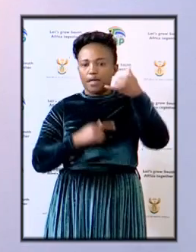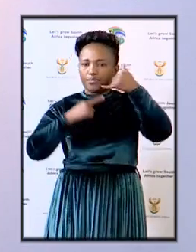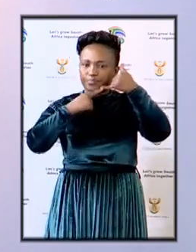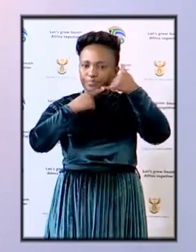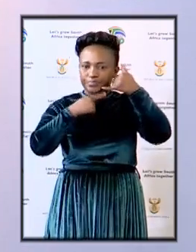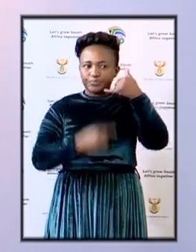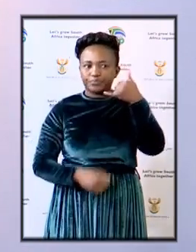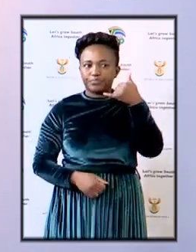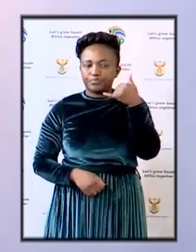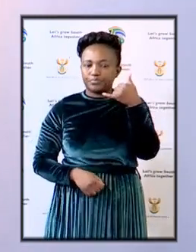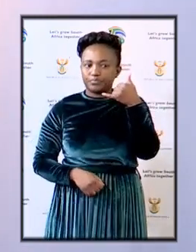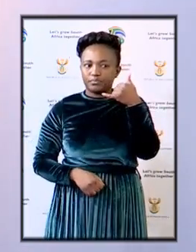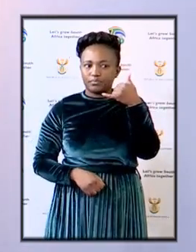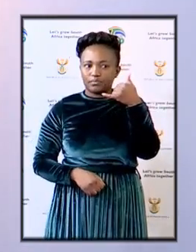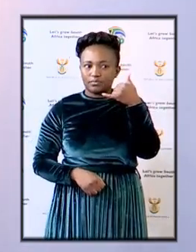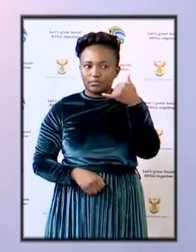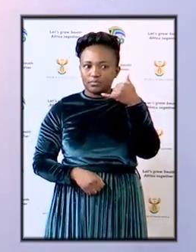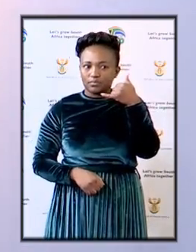okay